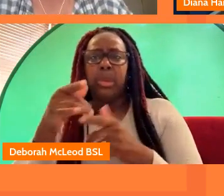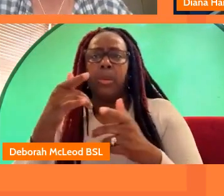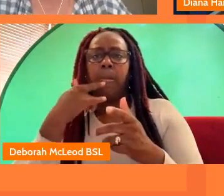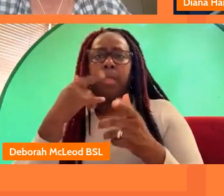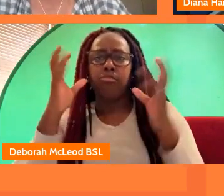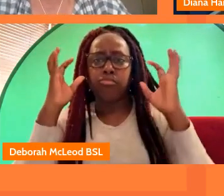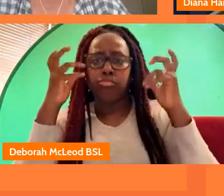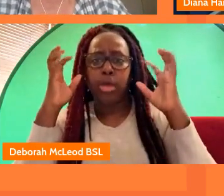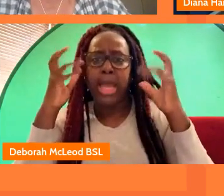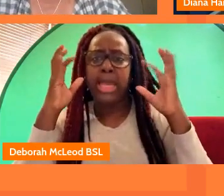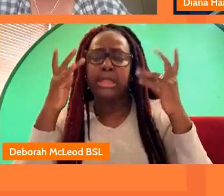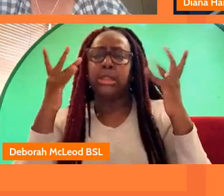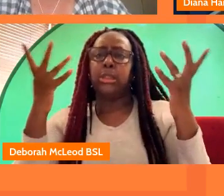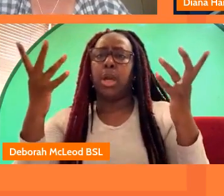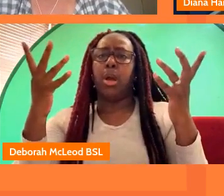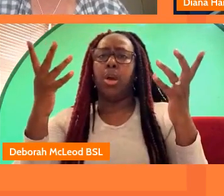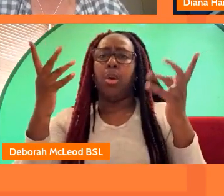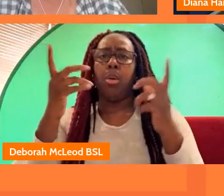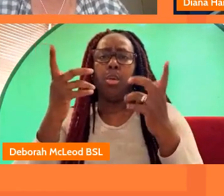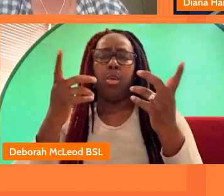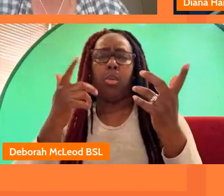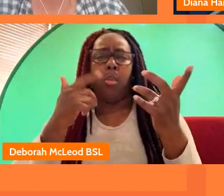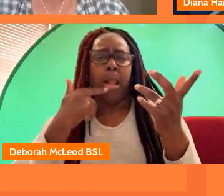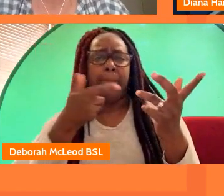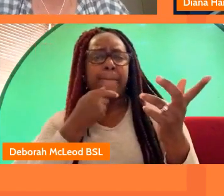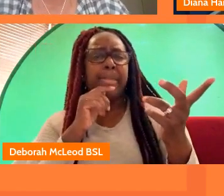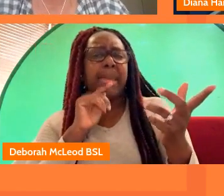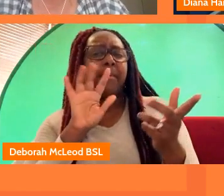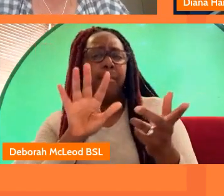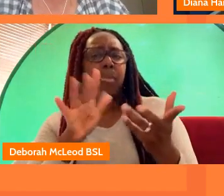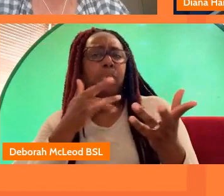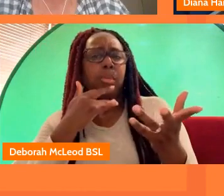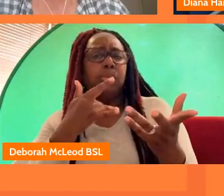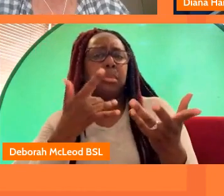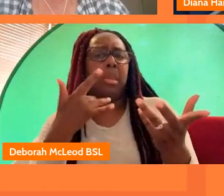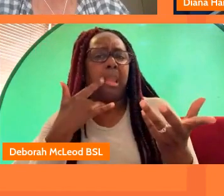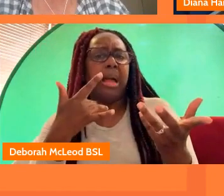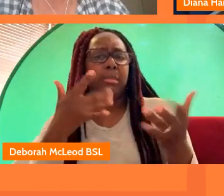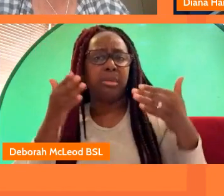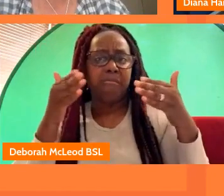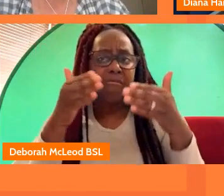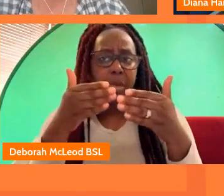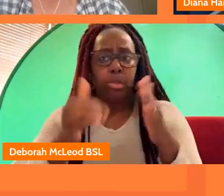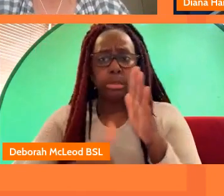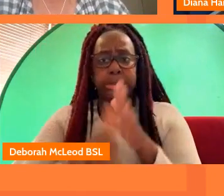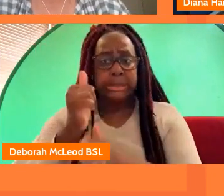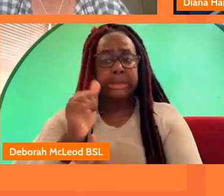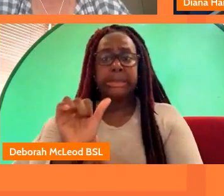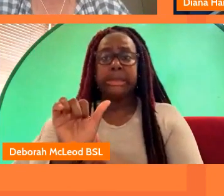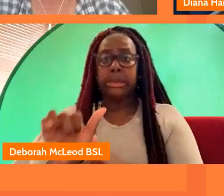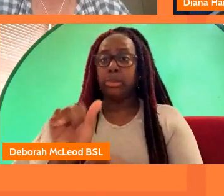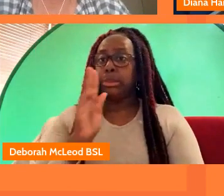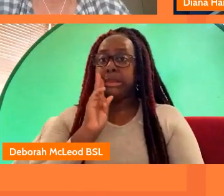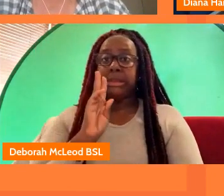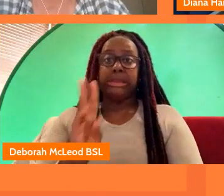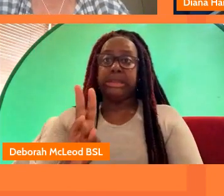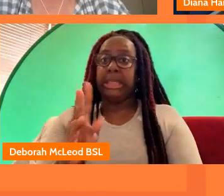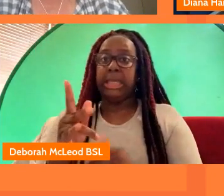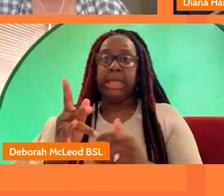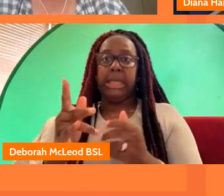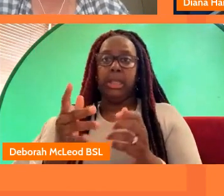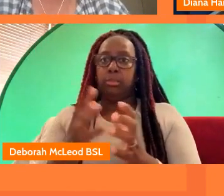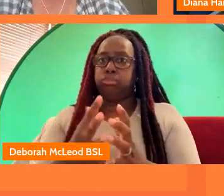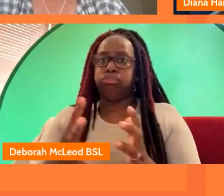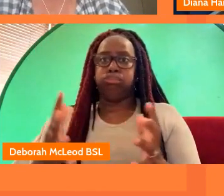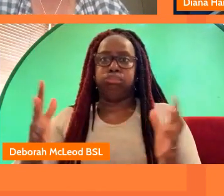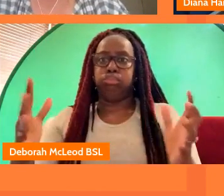or audio is a great entry level place for people to to kind of hone some of their skills and we've seen a huge proliferation in